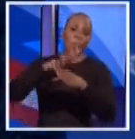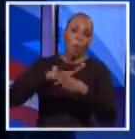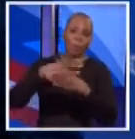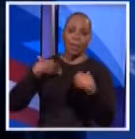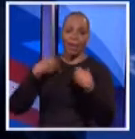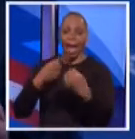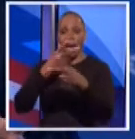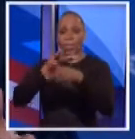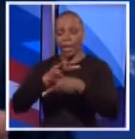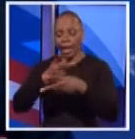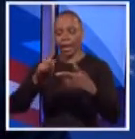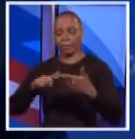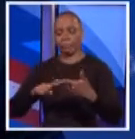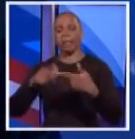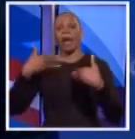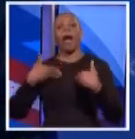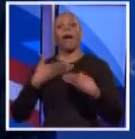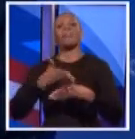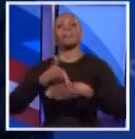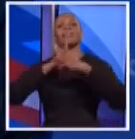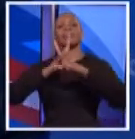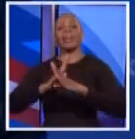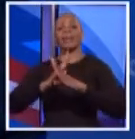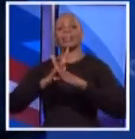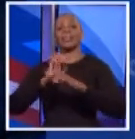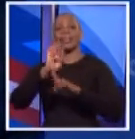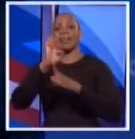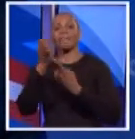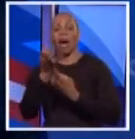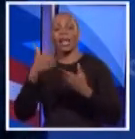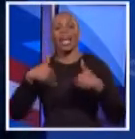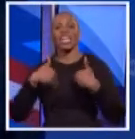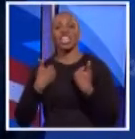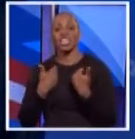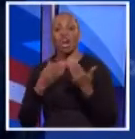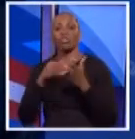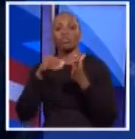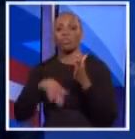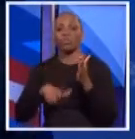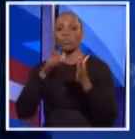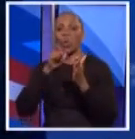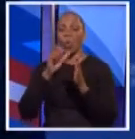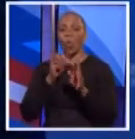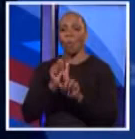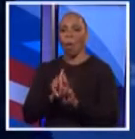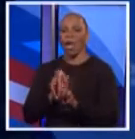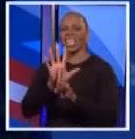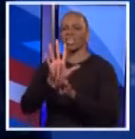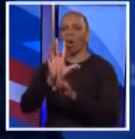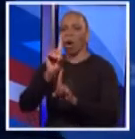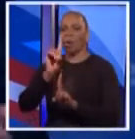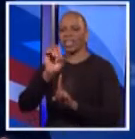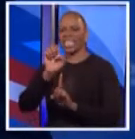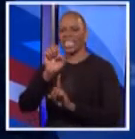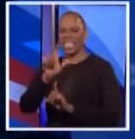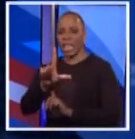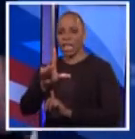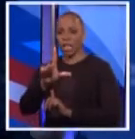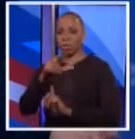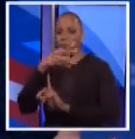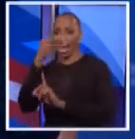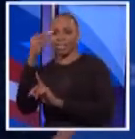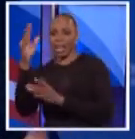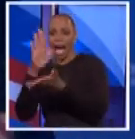the environment, protected young students who were being exposed to diesel engines that were idling outside their schools. Cases big and small,